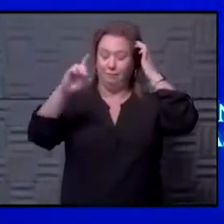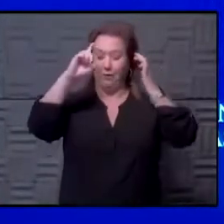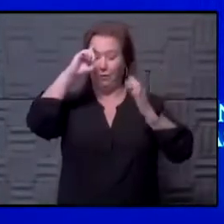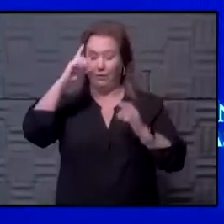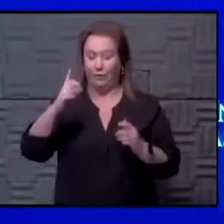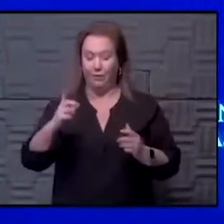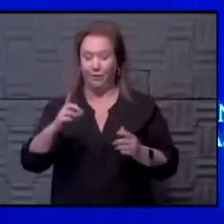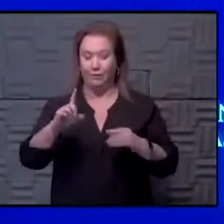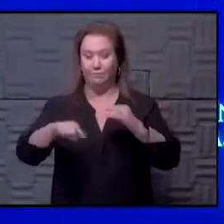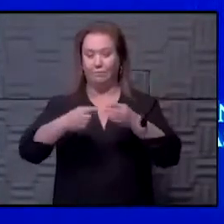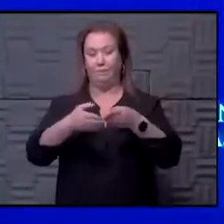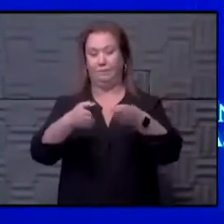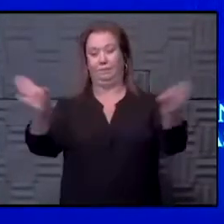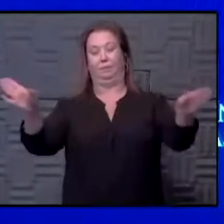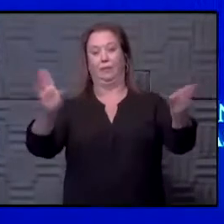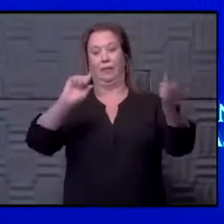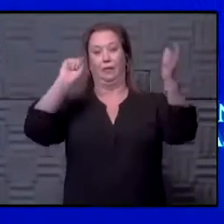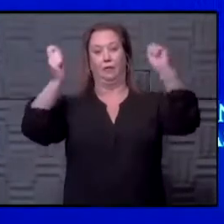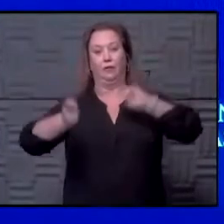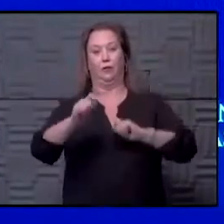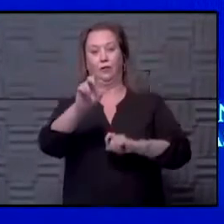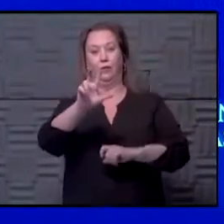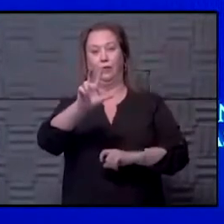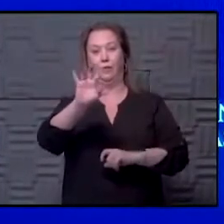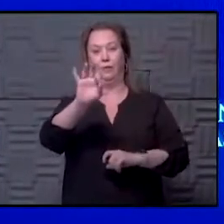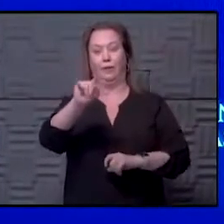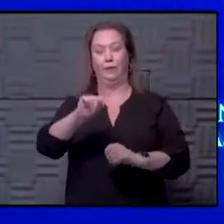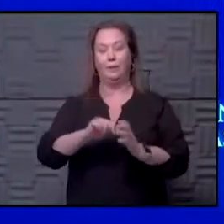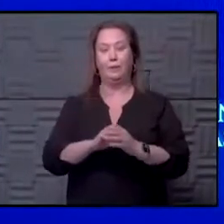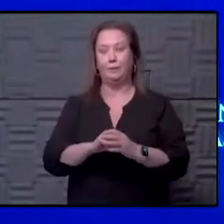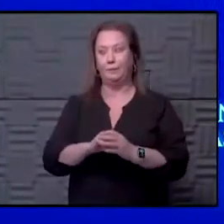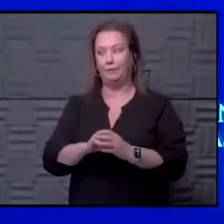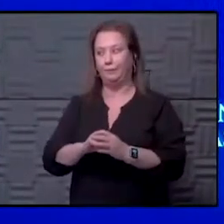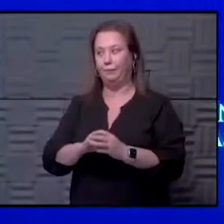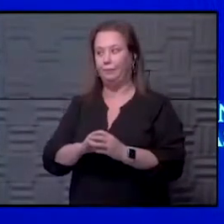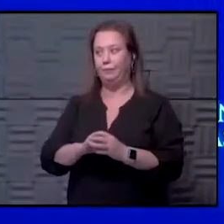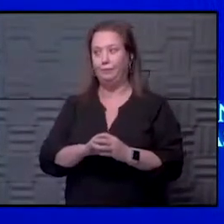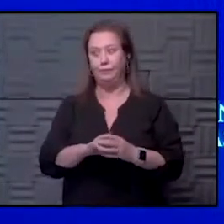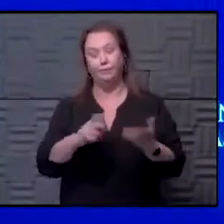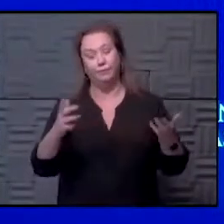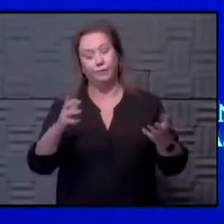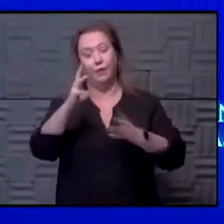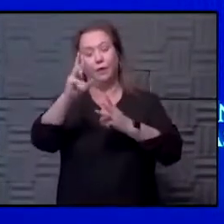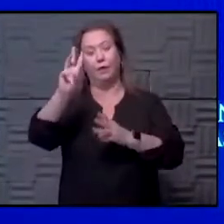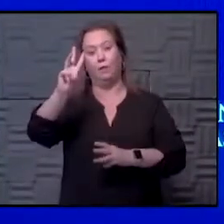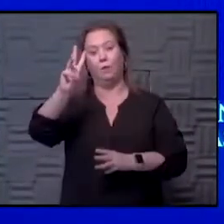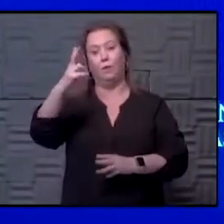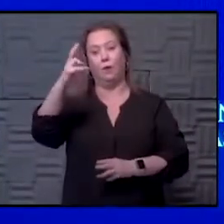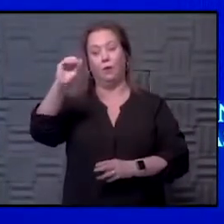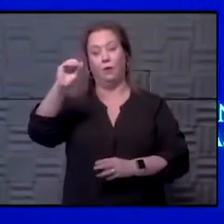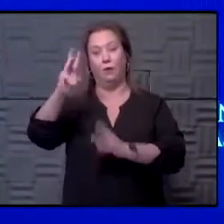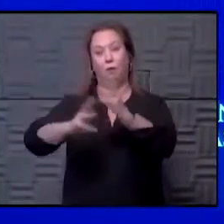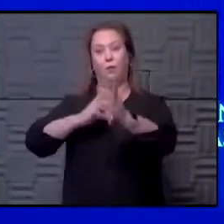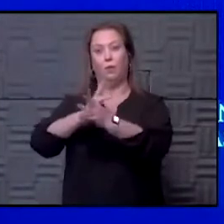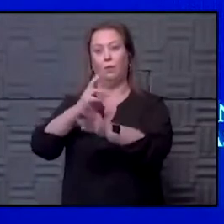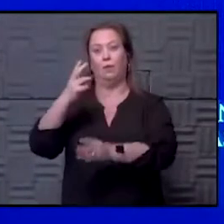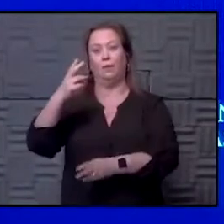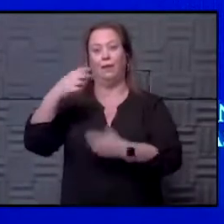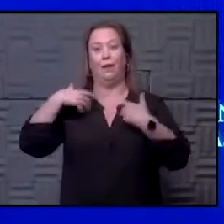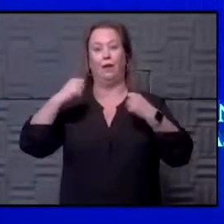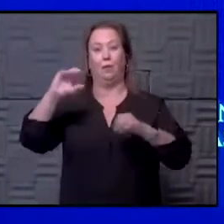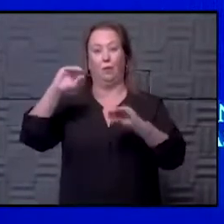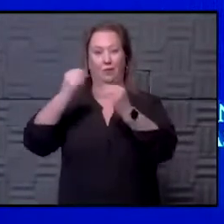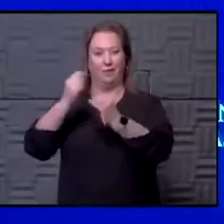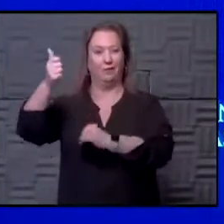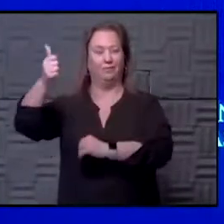the overall changes in that regard. Yeah, you bet. So the World Health Organization has been at three feet for a long time,